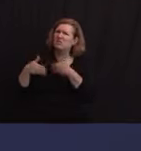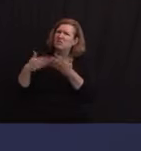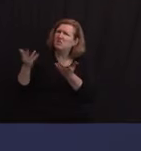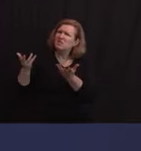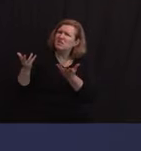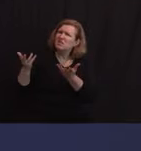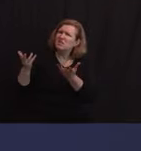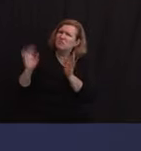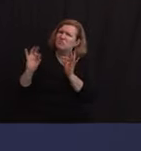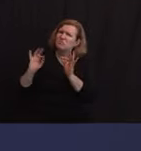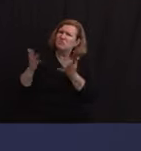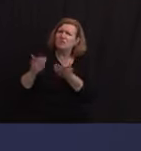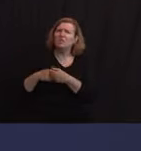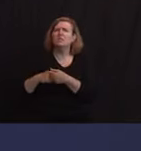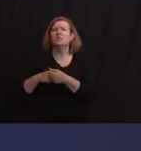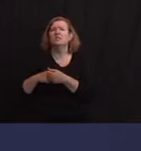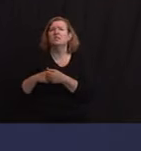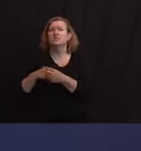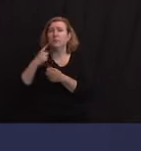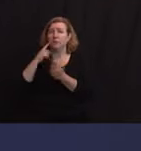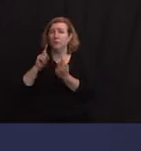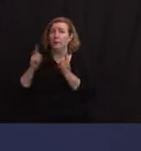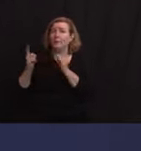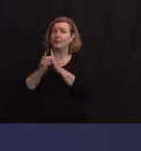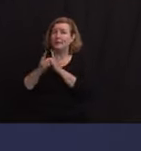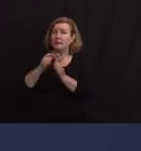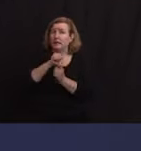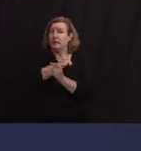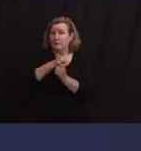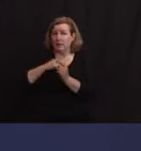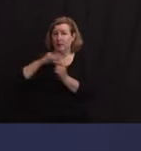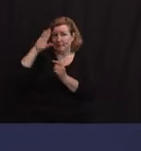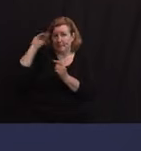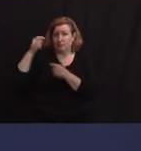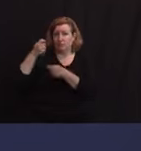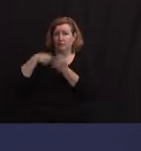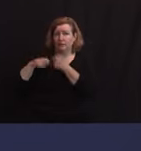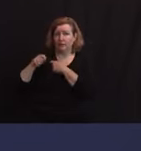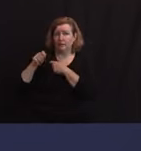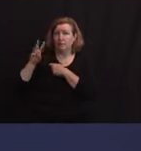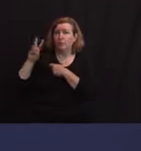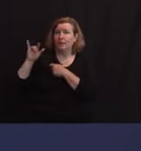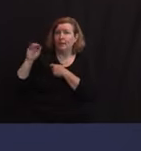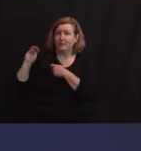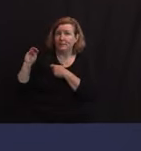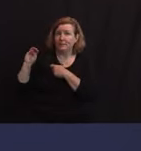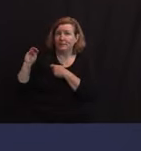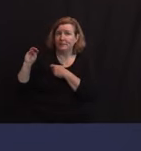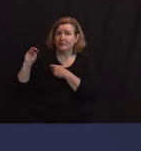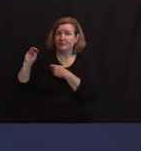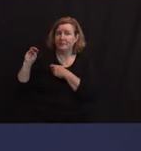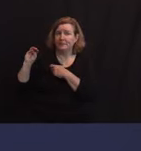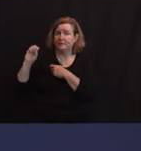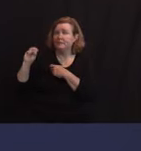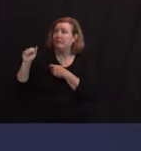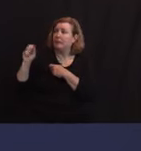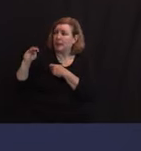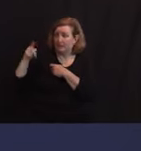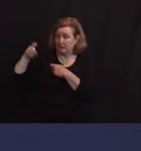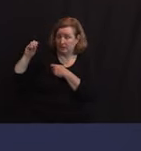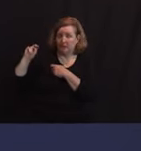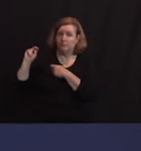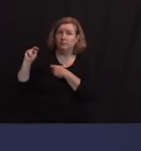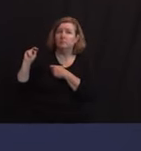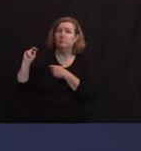note, have you met the Assemblyman's replacement, William Sampson? Separately, you are now